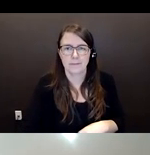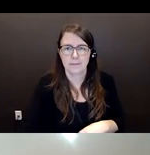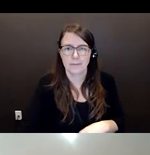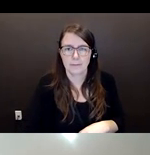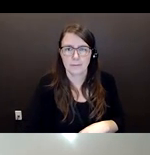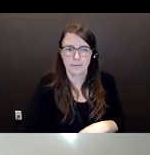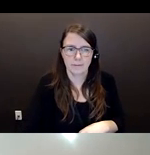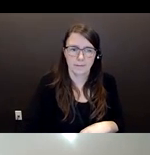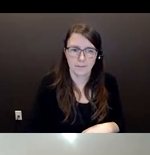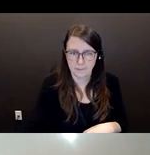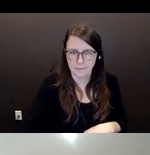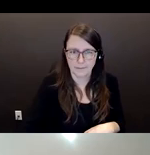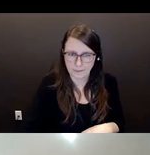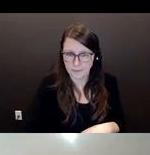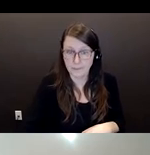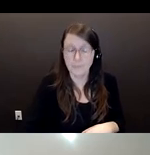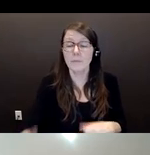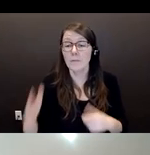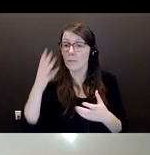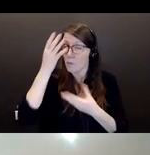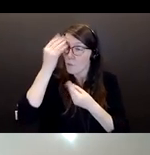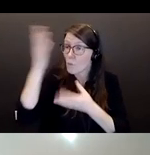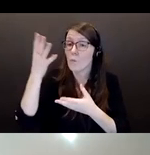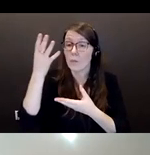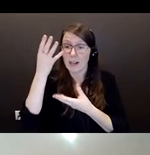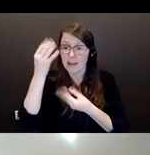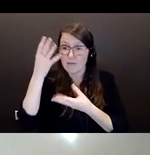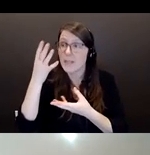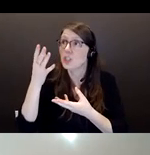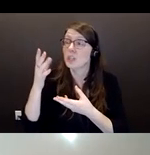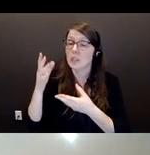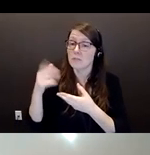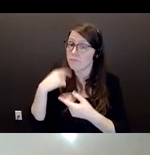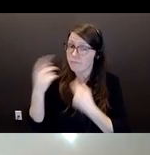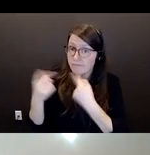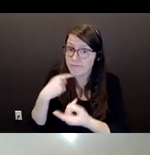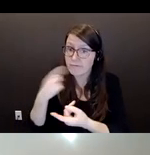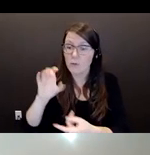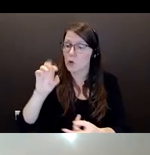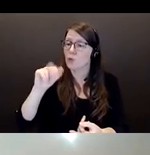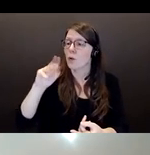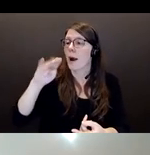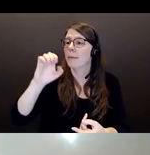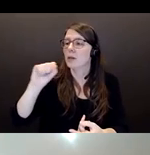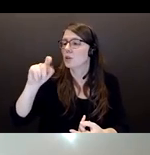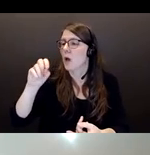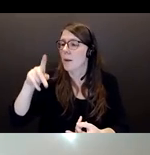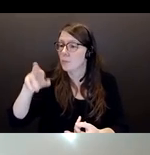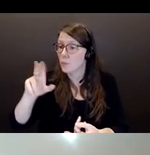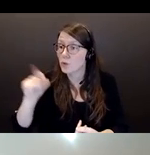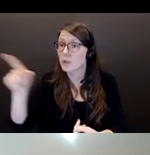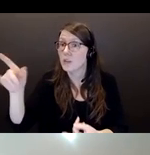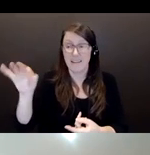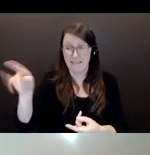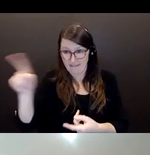the police can follow up with you if they have more questions is also very helpful. think from I would think from a